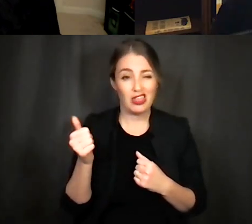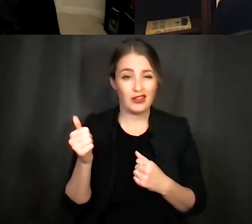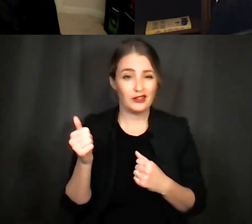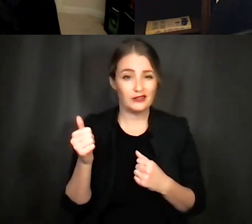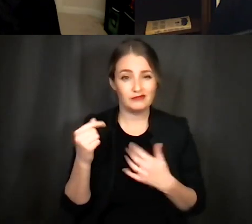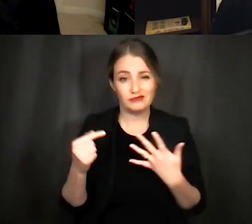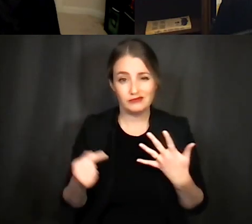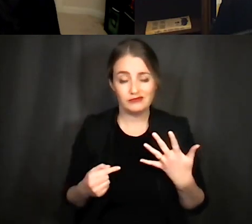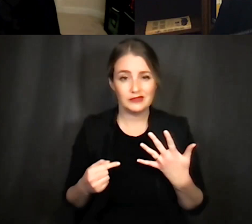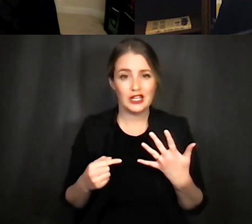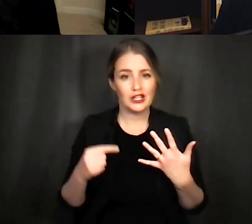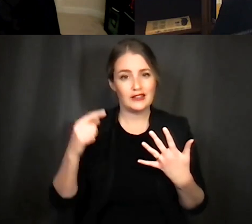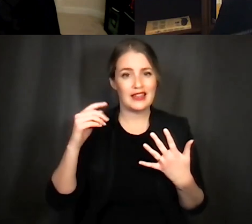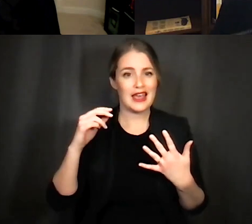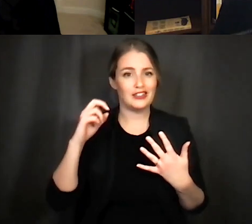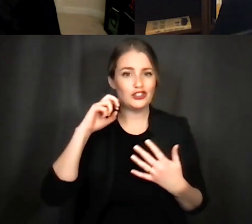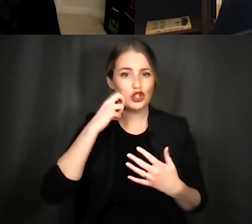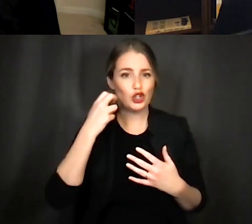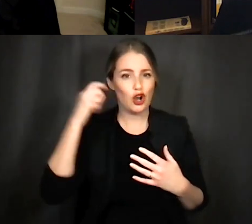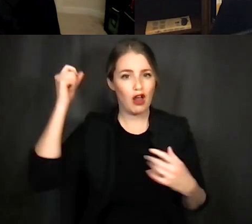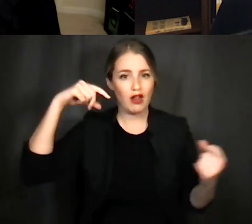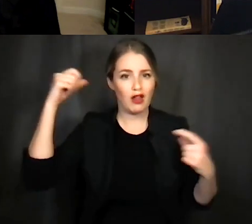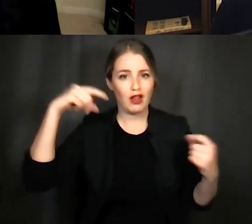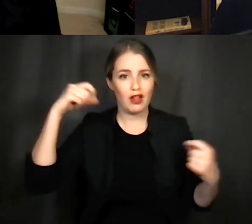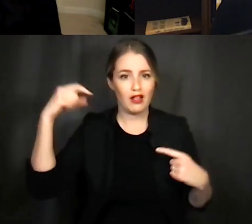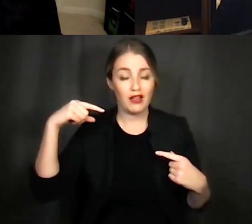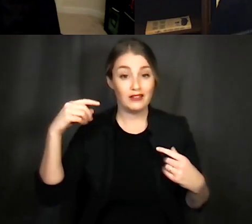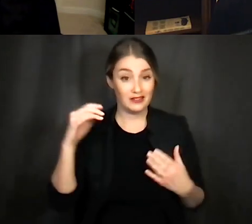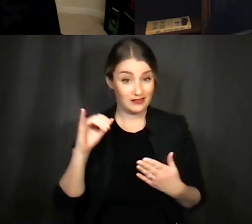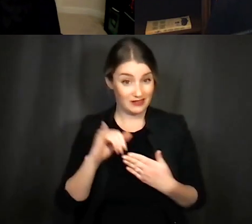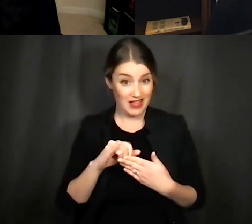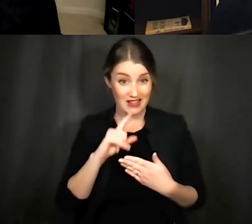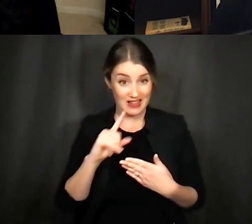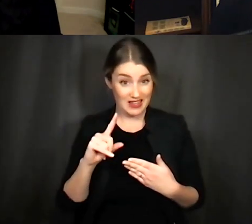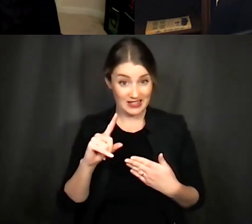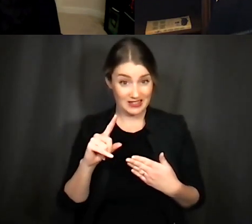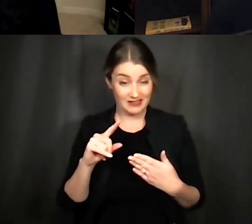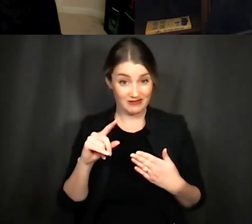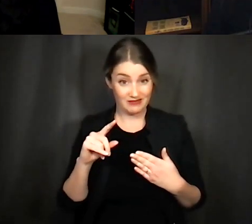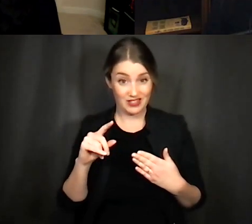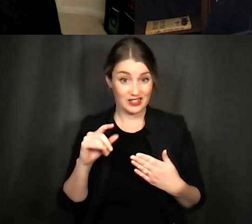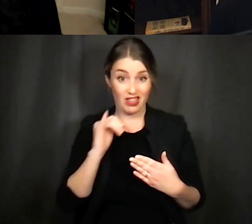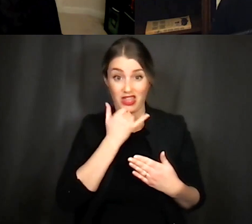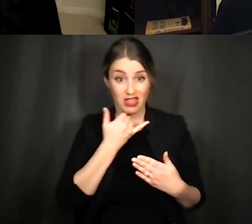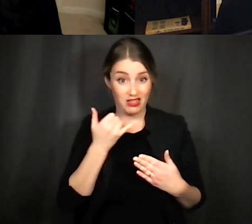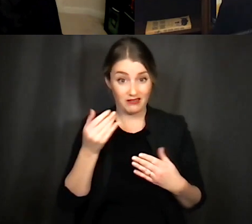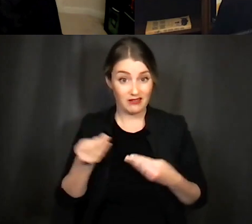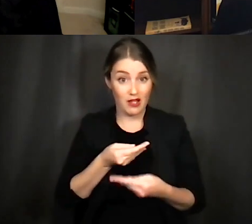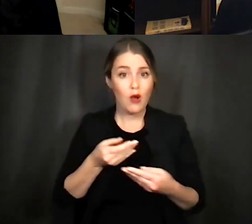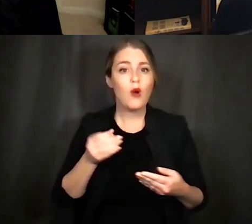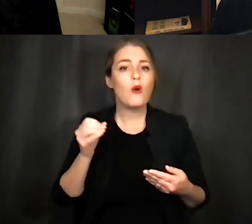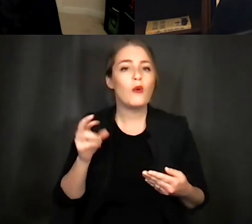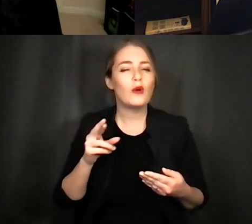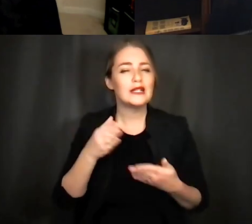neural circuitry um is it that it is just a flow-on effect or is it that there are some very specific